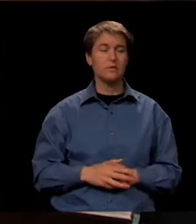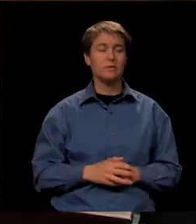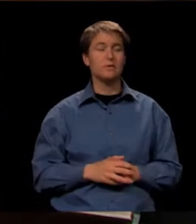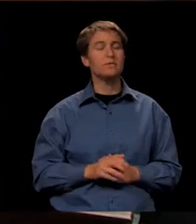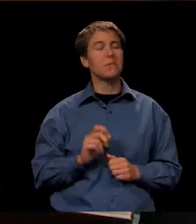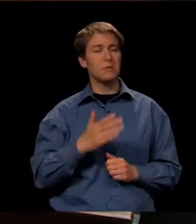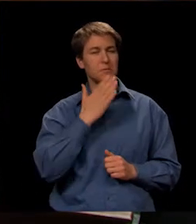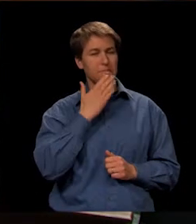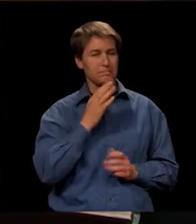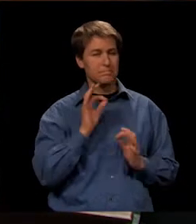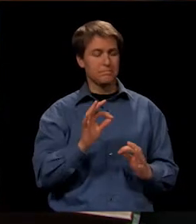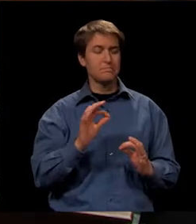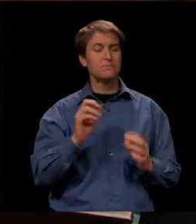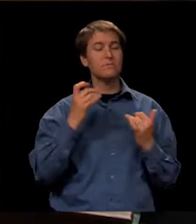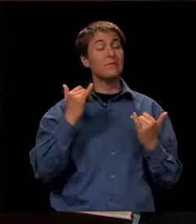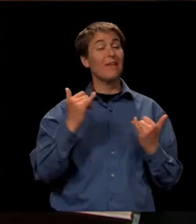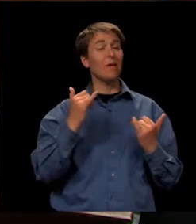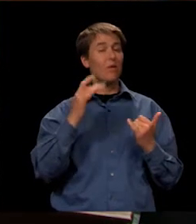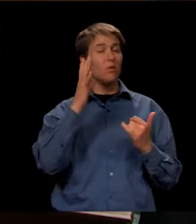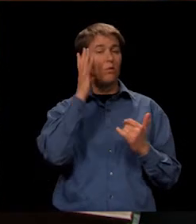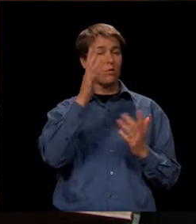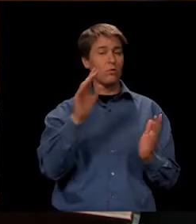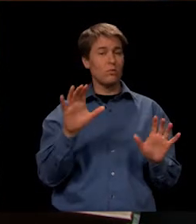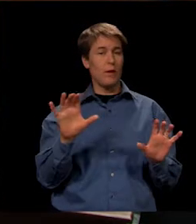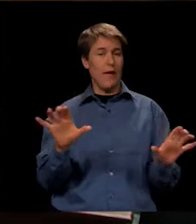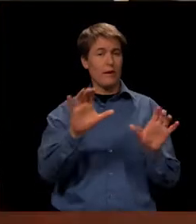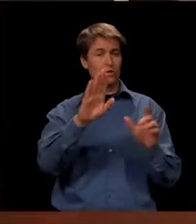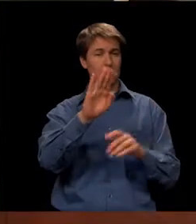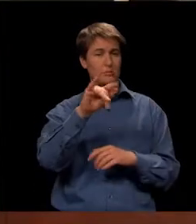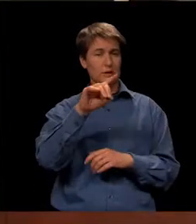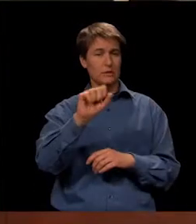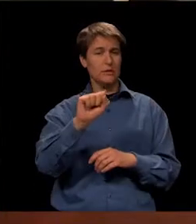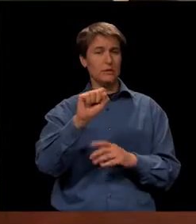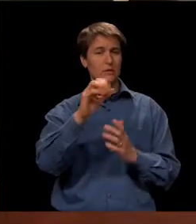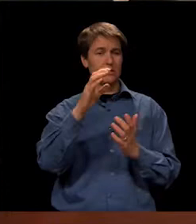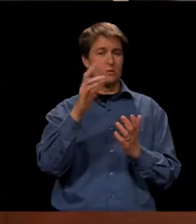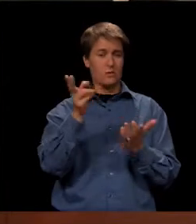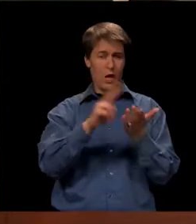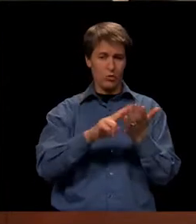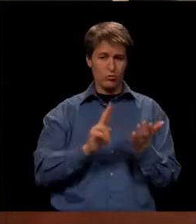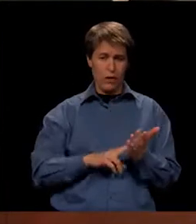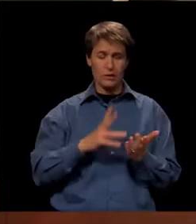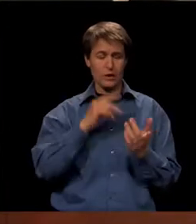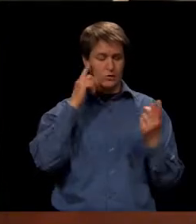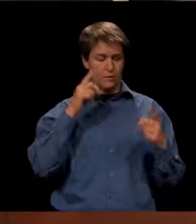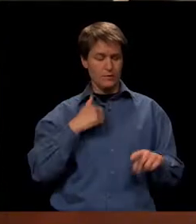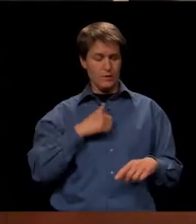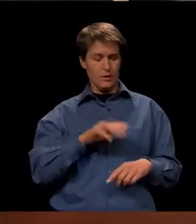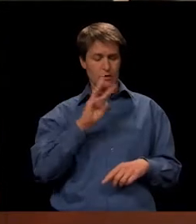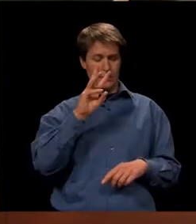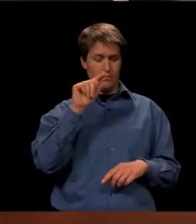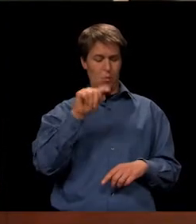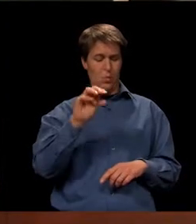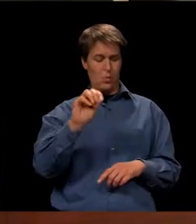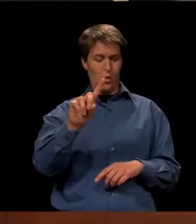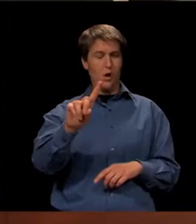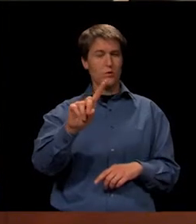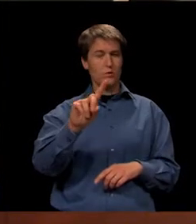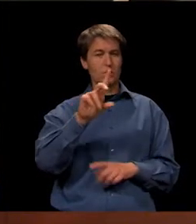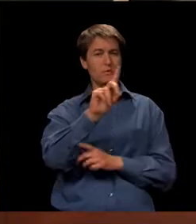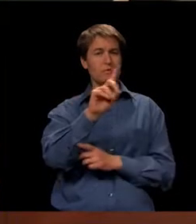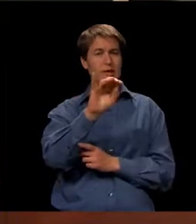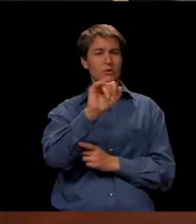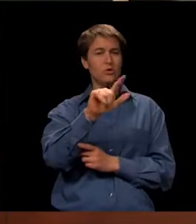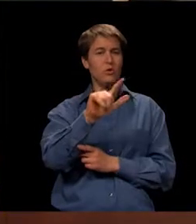Good. All right. Now we'll move on the action bids, contracts and agreements. We only have two of these out here. So we've got 6.01 digital projector